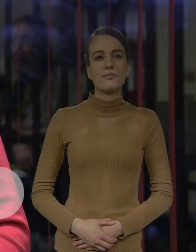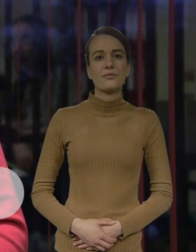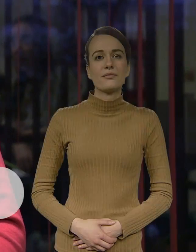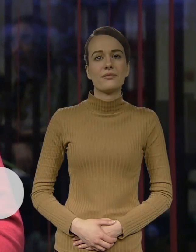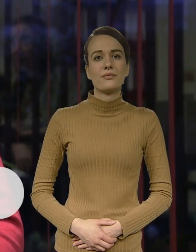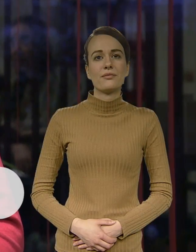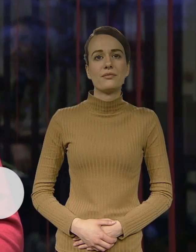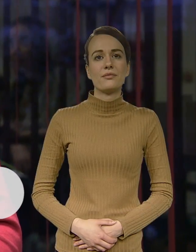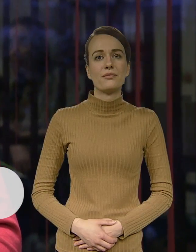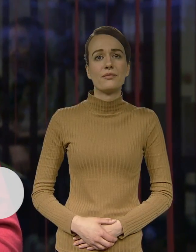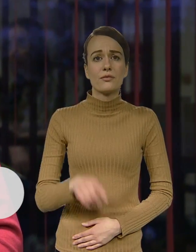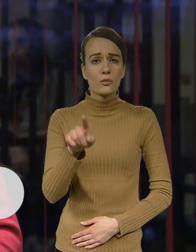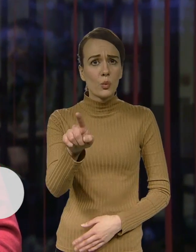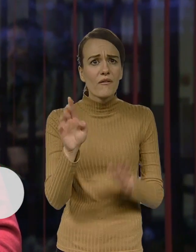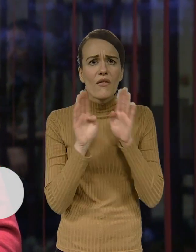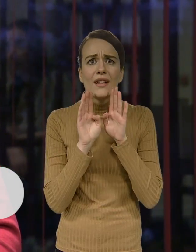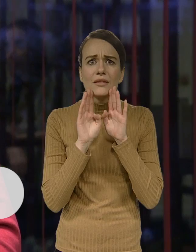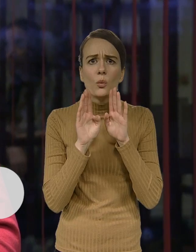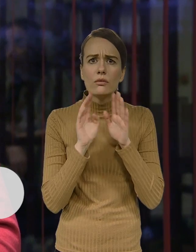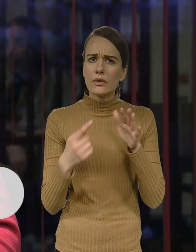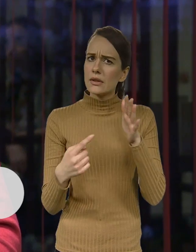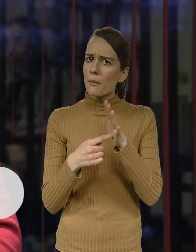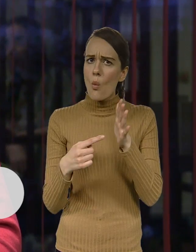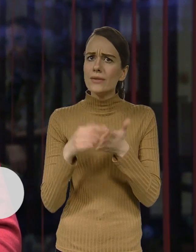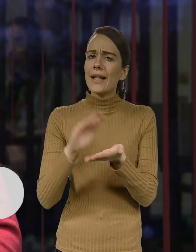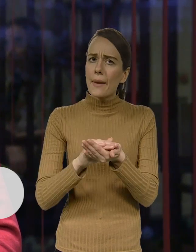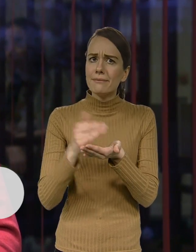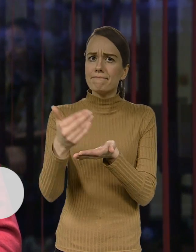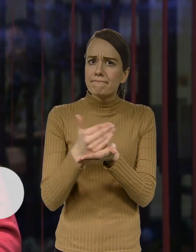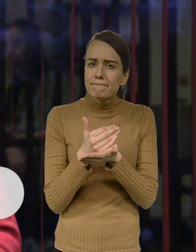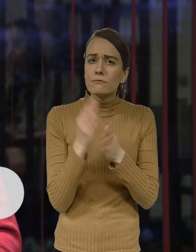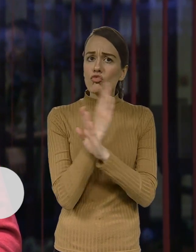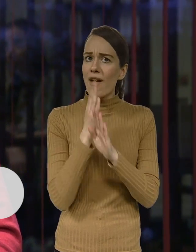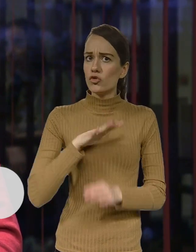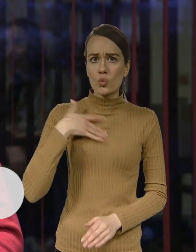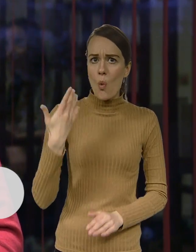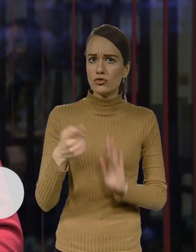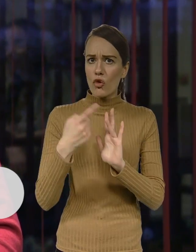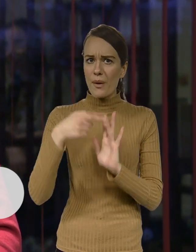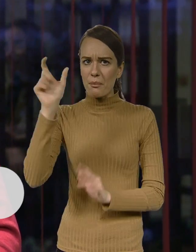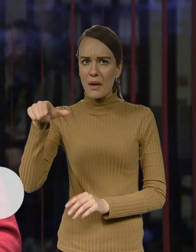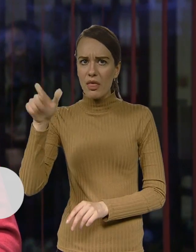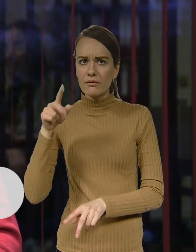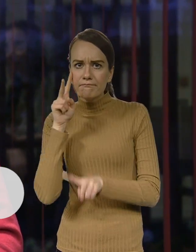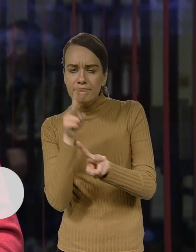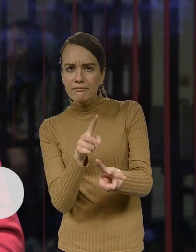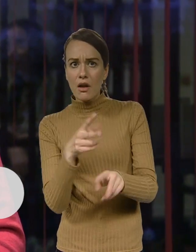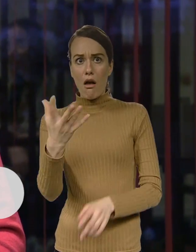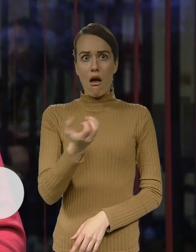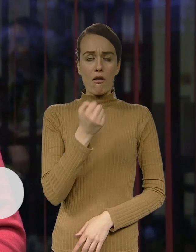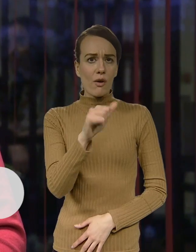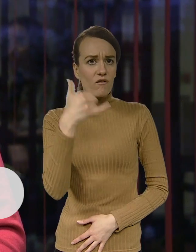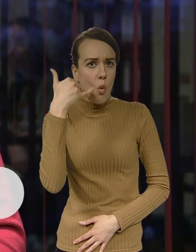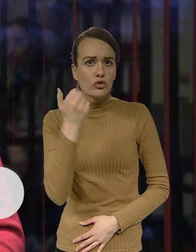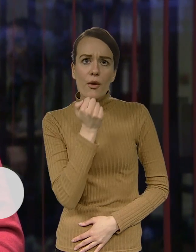Make sure if you've got Facebook, keep all your settings as private. Or if you don't then other